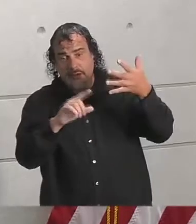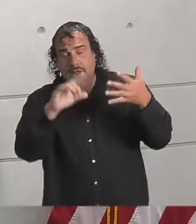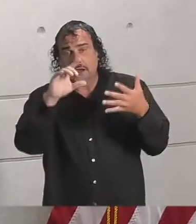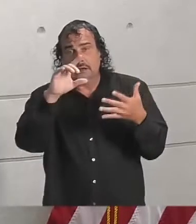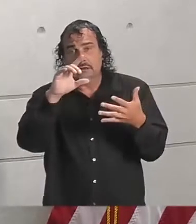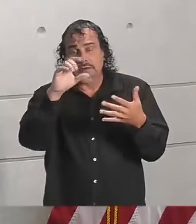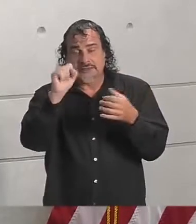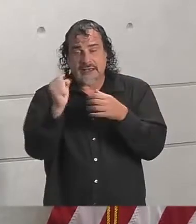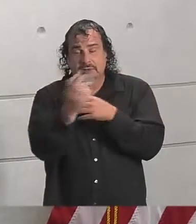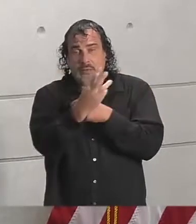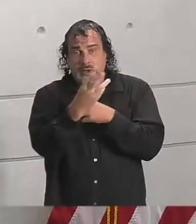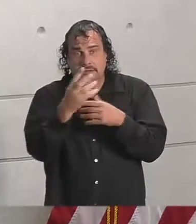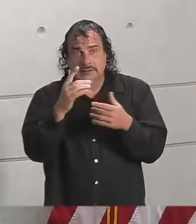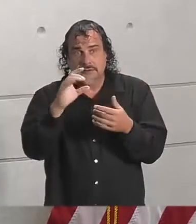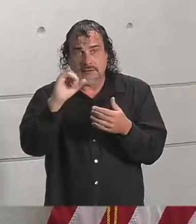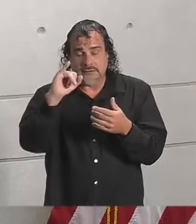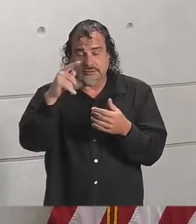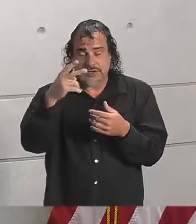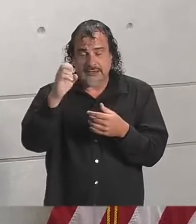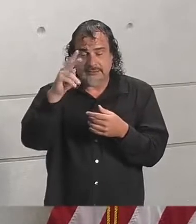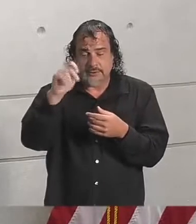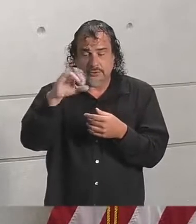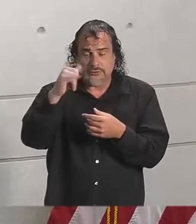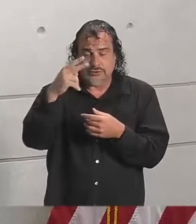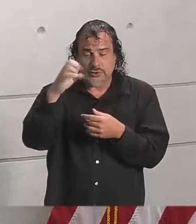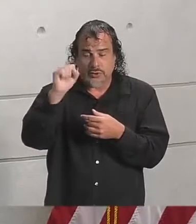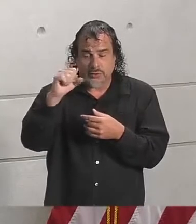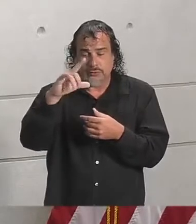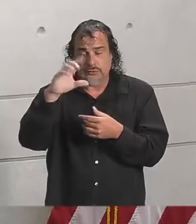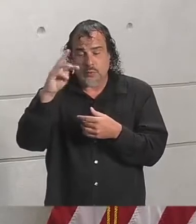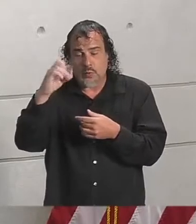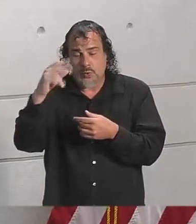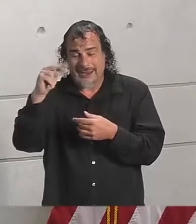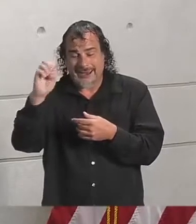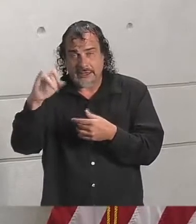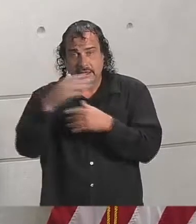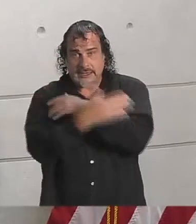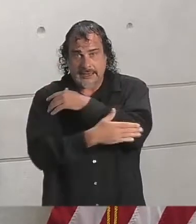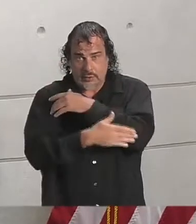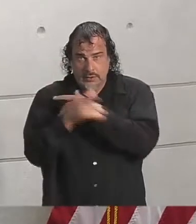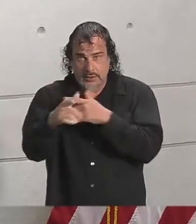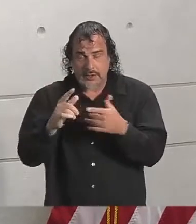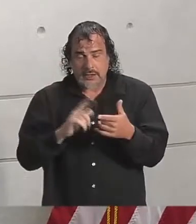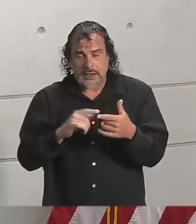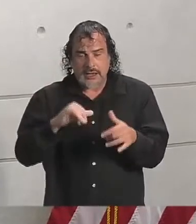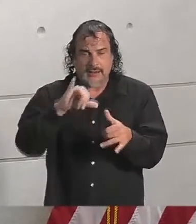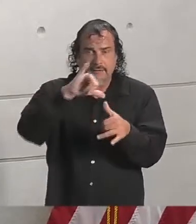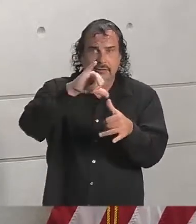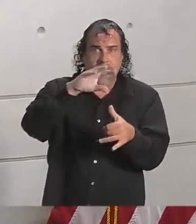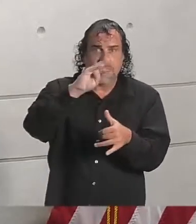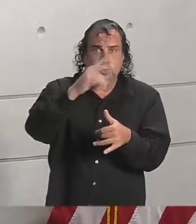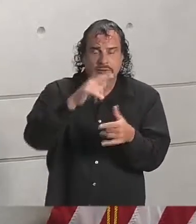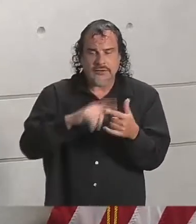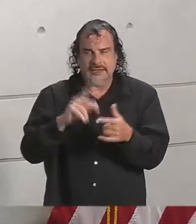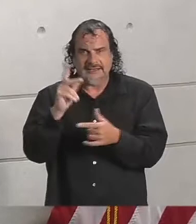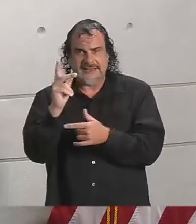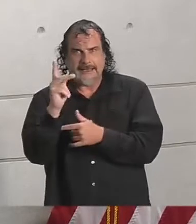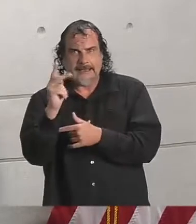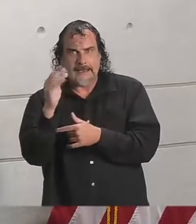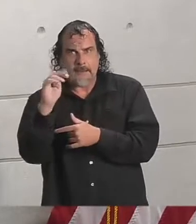And in excess of 4 inches of rain in Marion and Kemper counties.